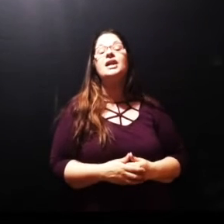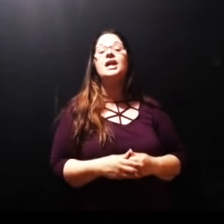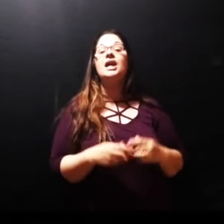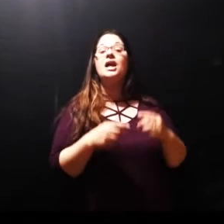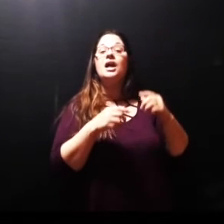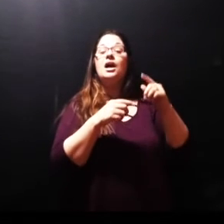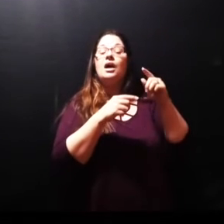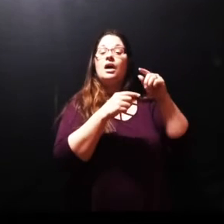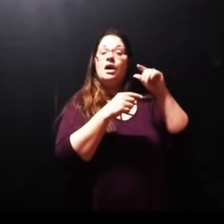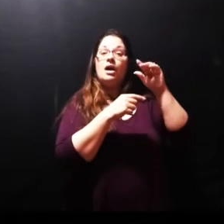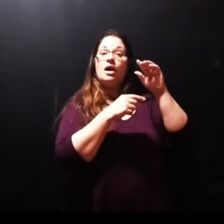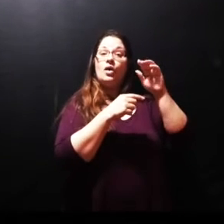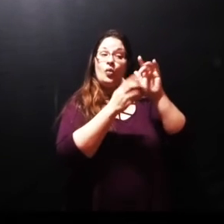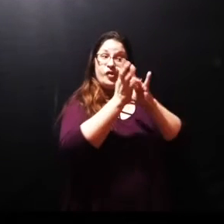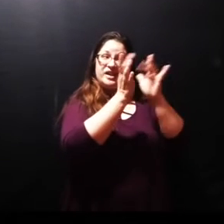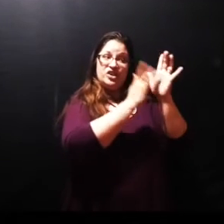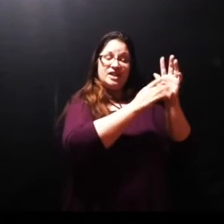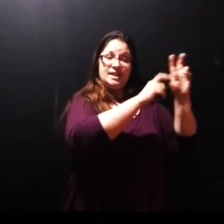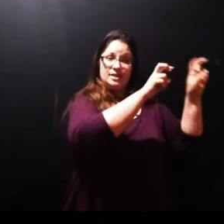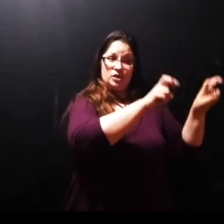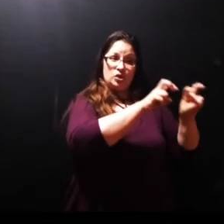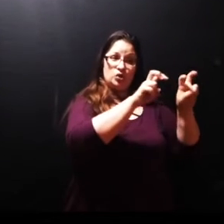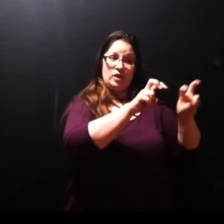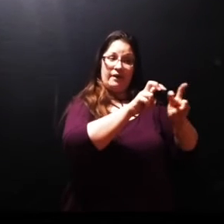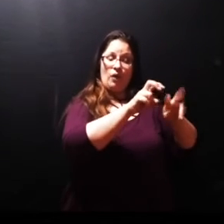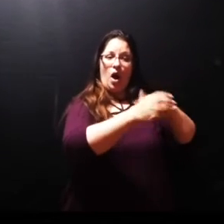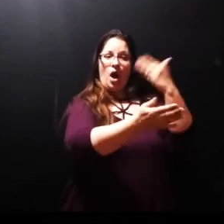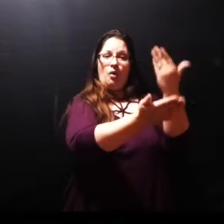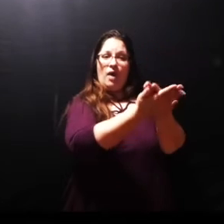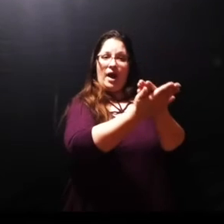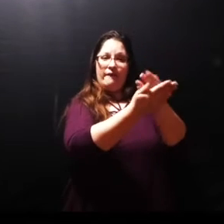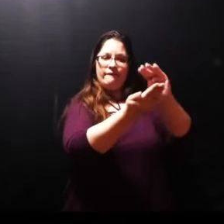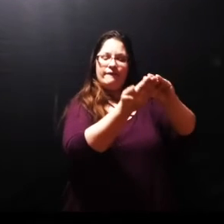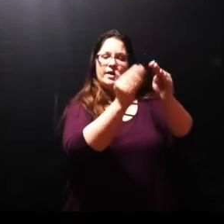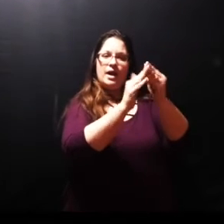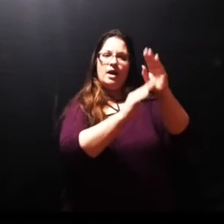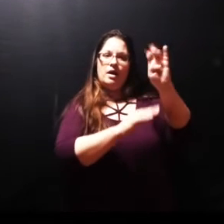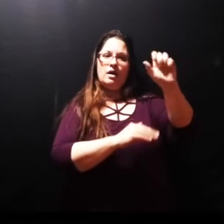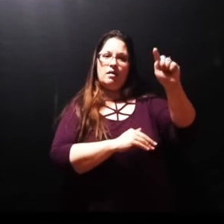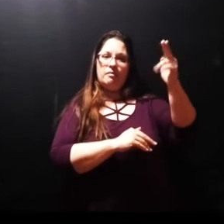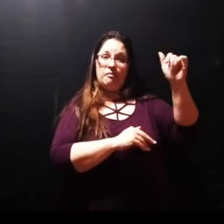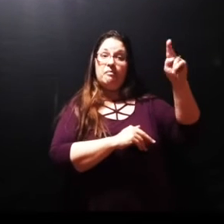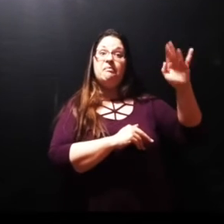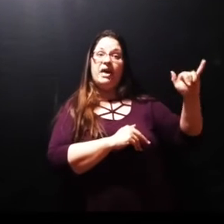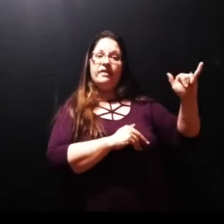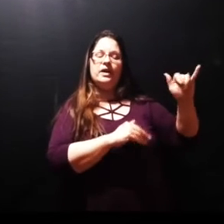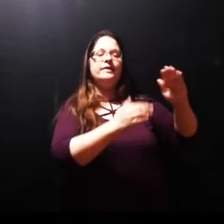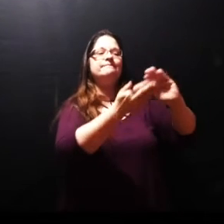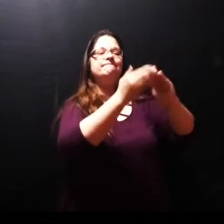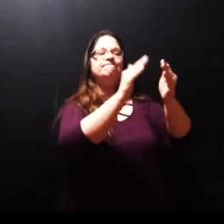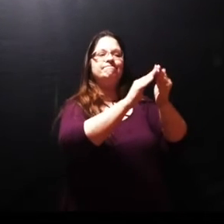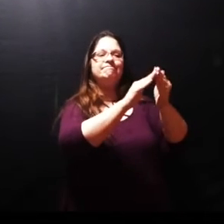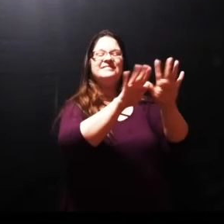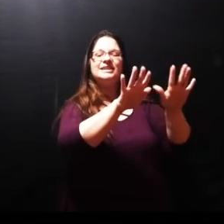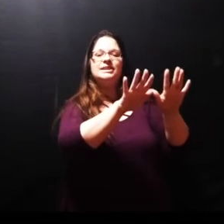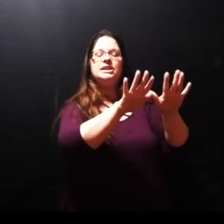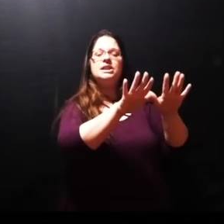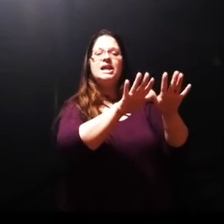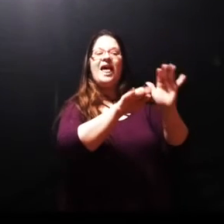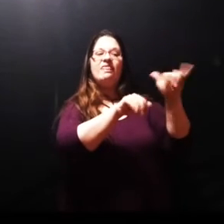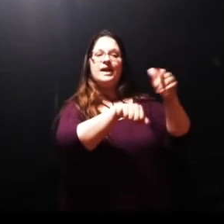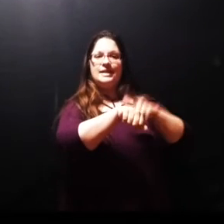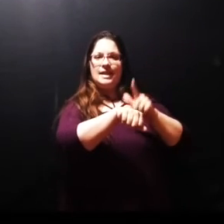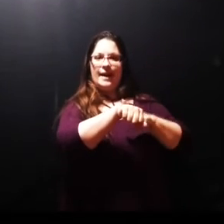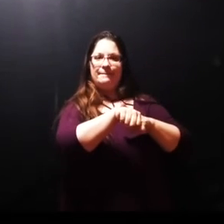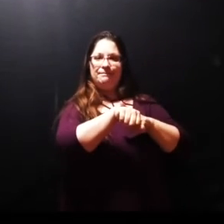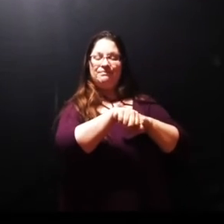and buried four days and Jesus waited because he wanted every person in that little town of